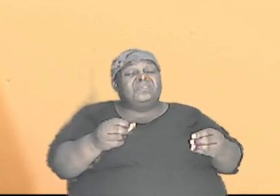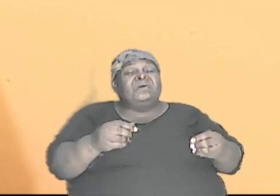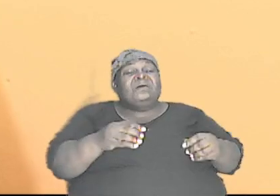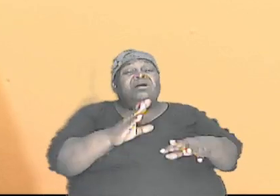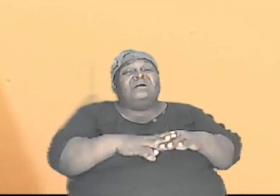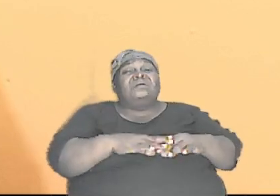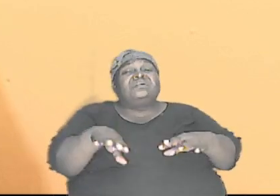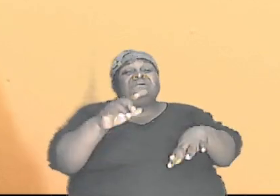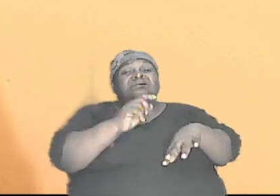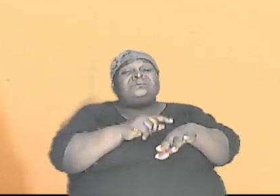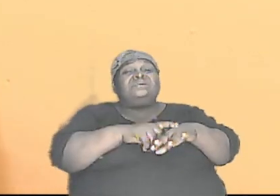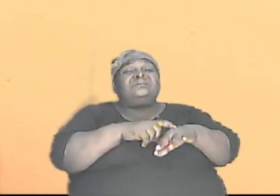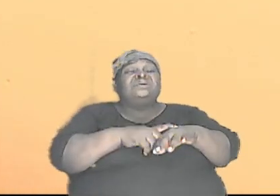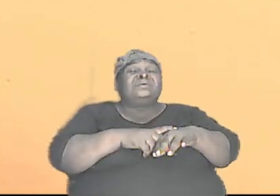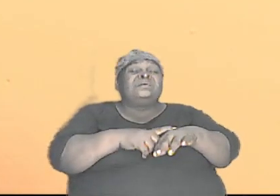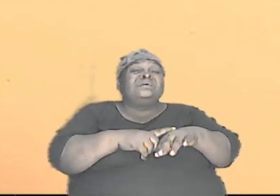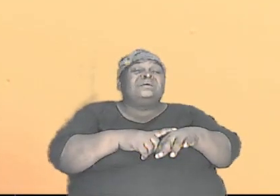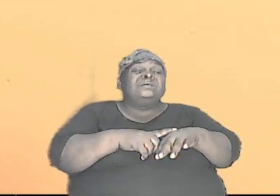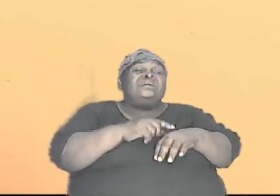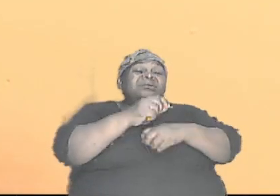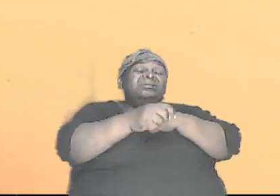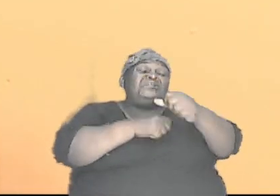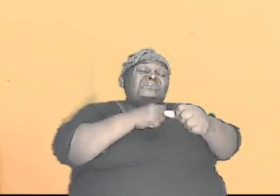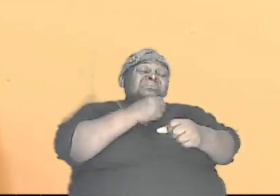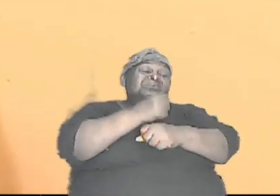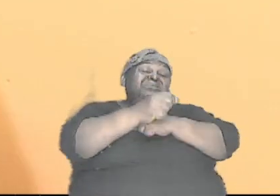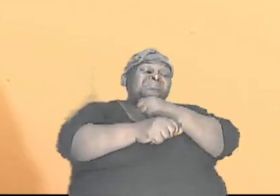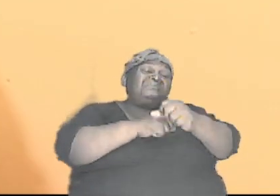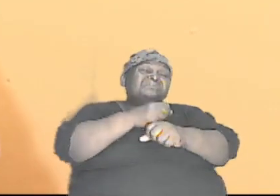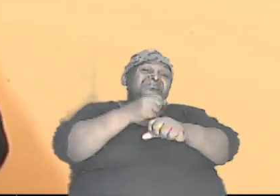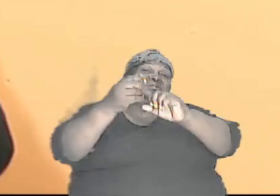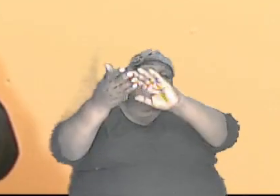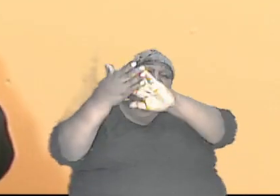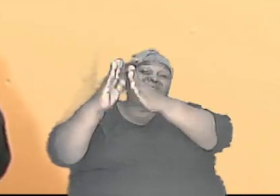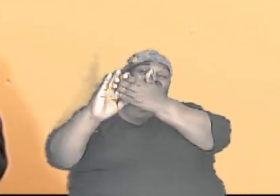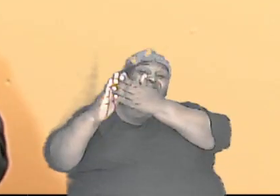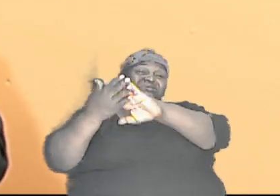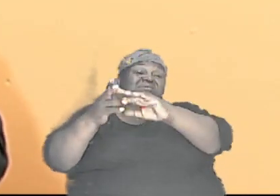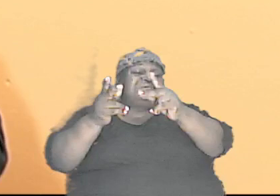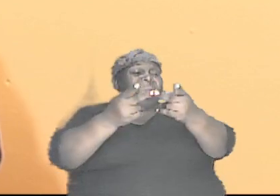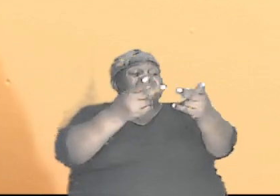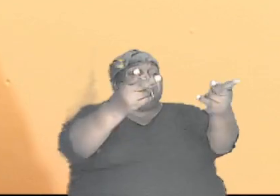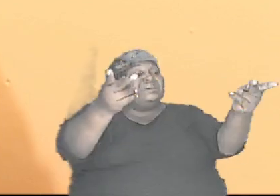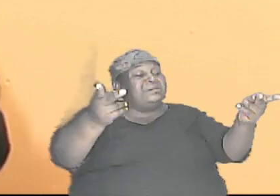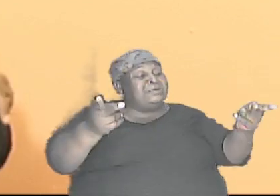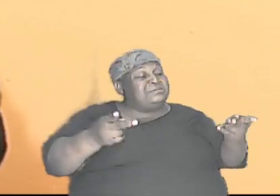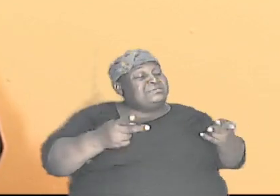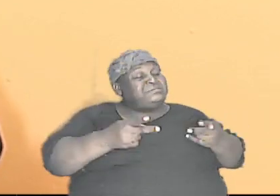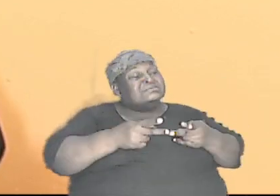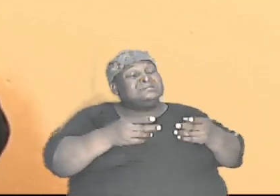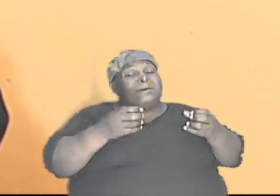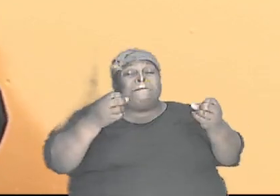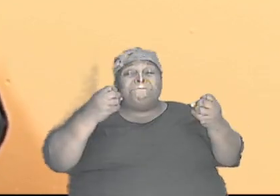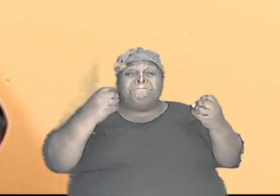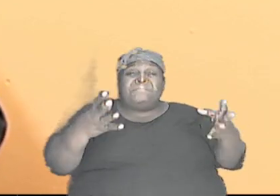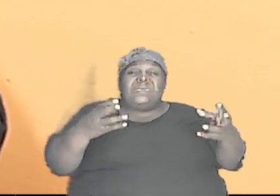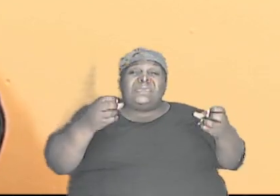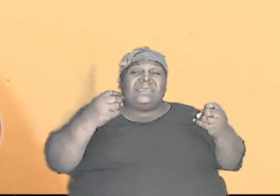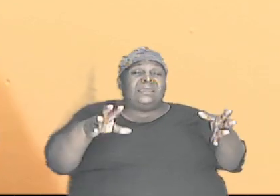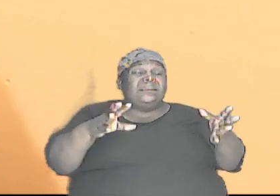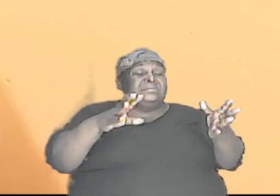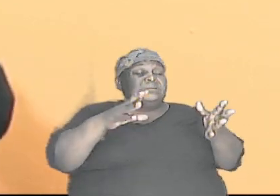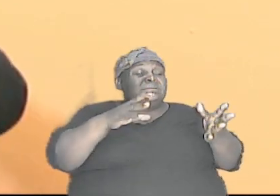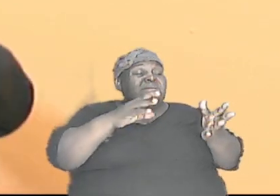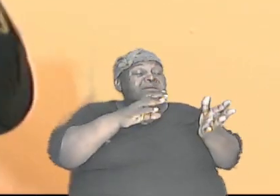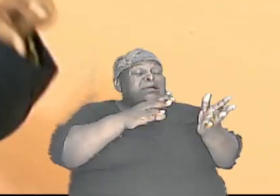found ancient cities and ancient places and ancient artifacts that in many instances the Bible